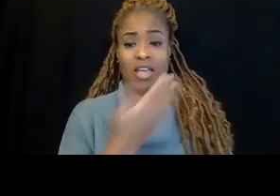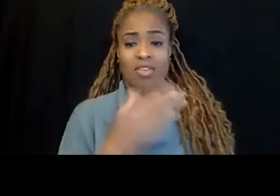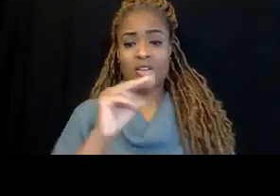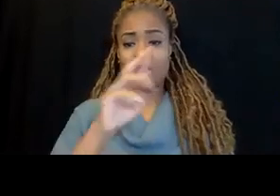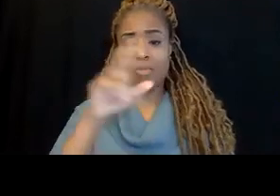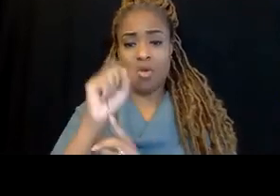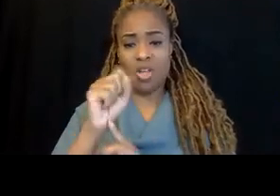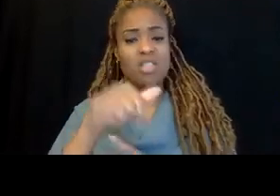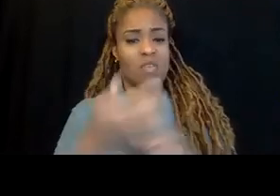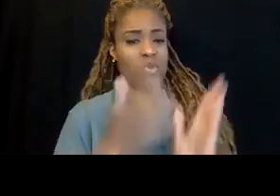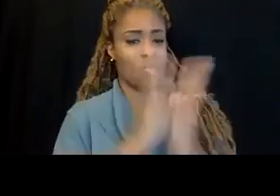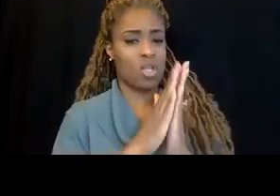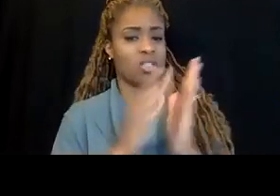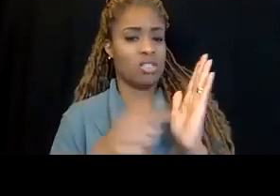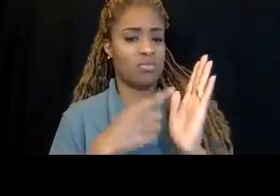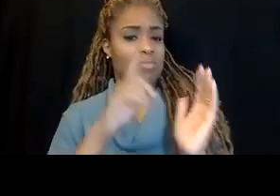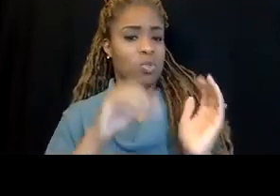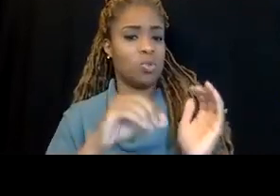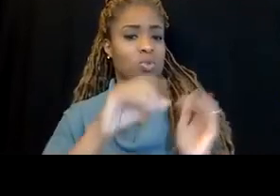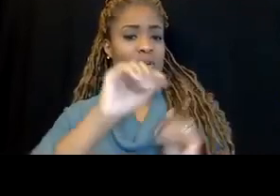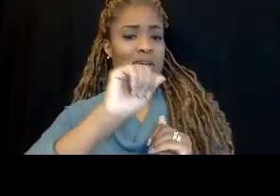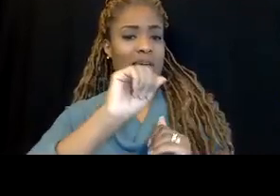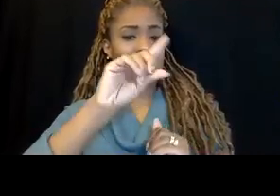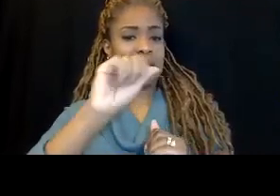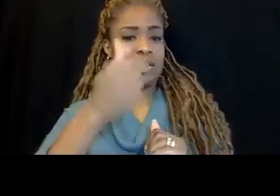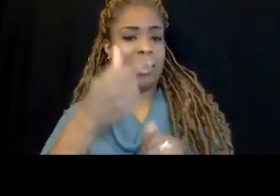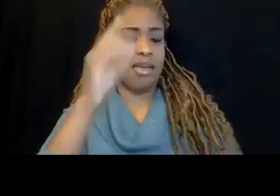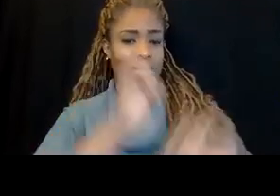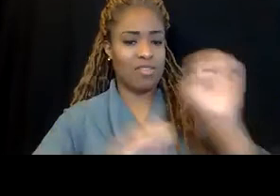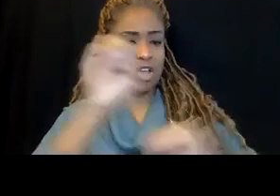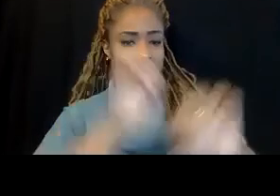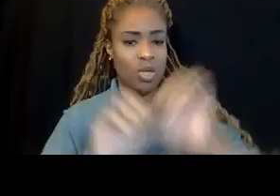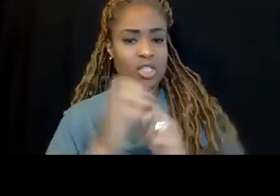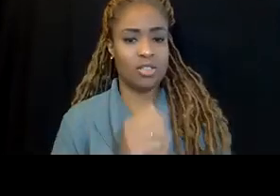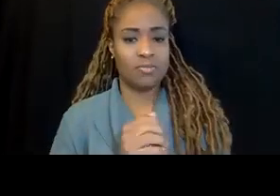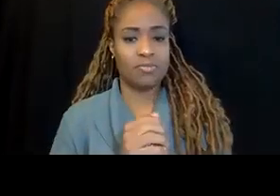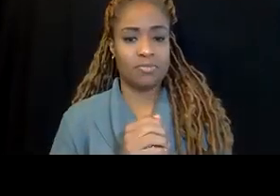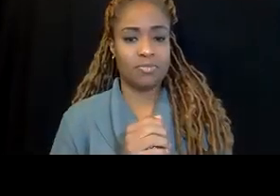requested at times to do the ADAG evaluations. Yes.